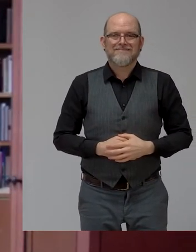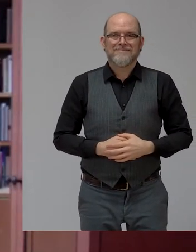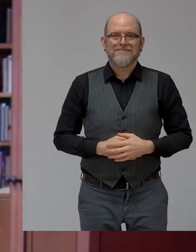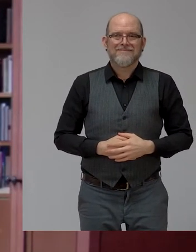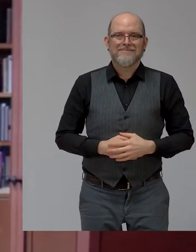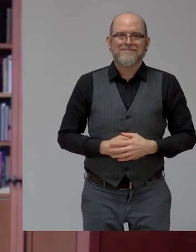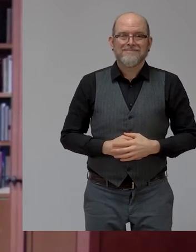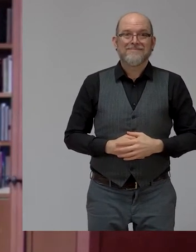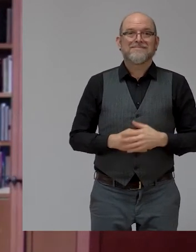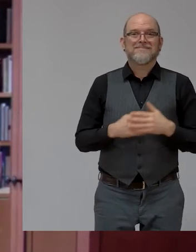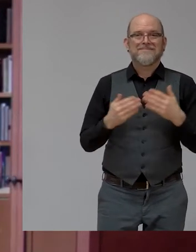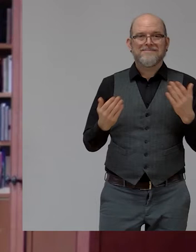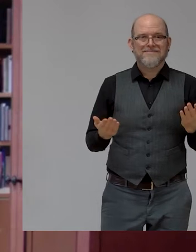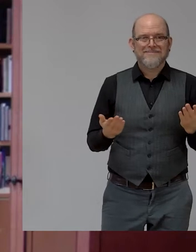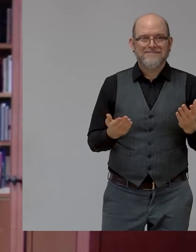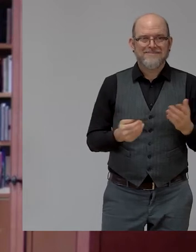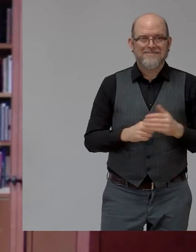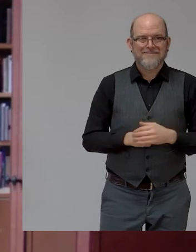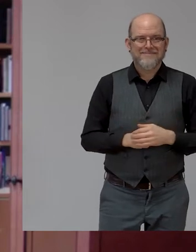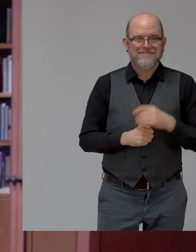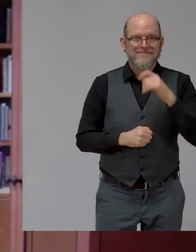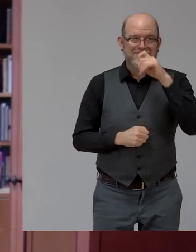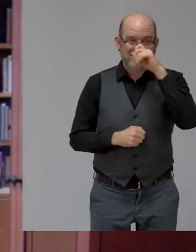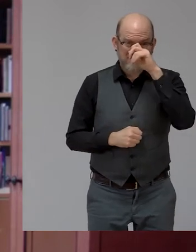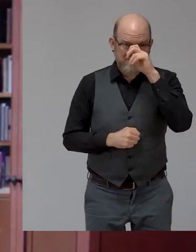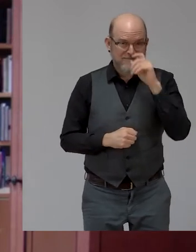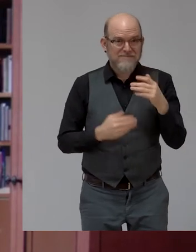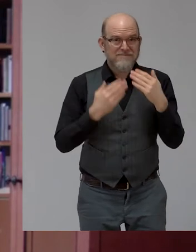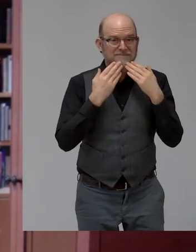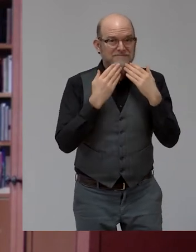Ashok, though, hear myself echoing. I hope I'm not echoing to the world.